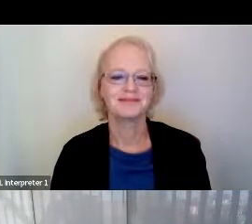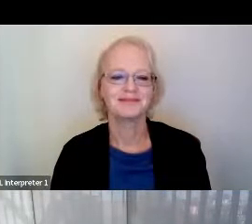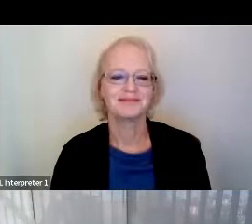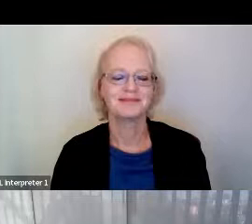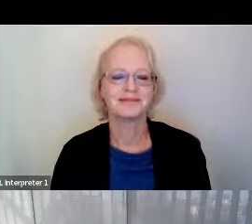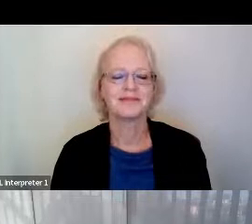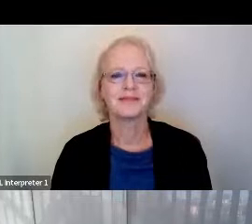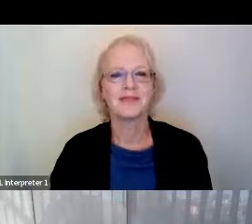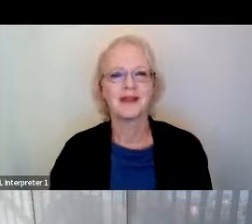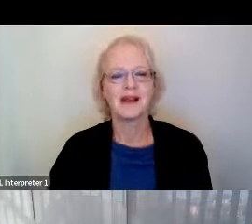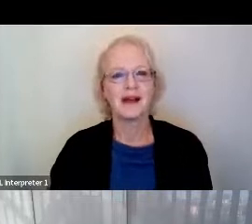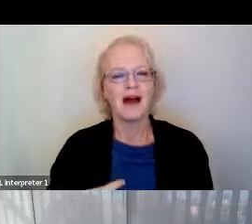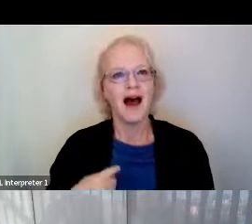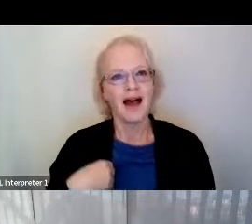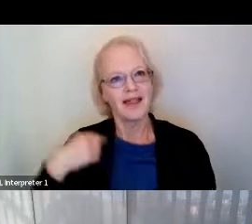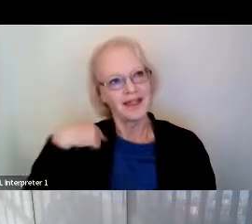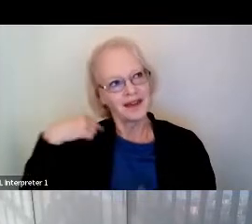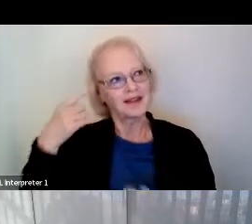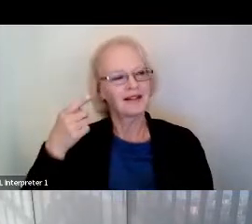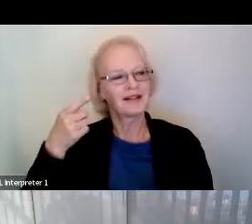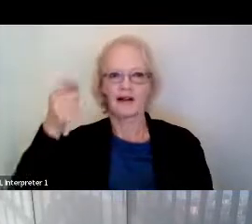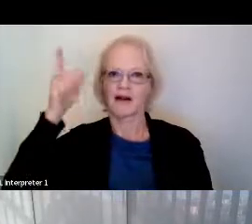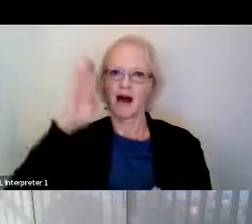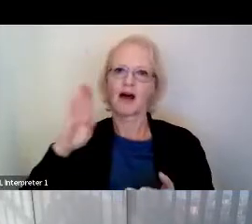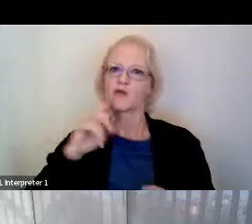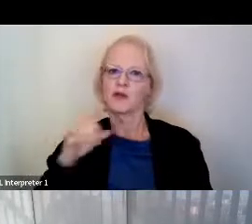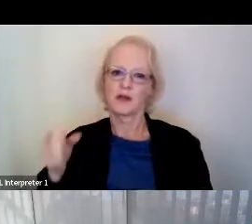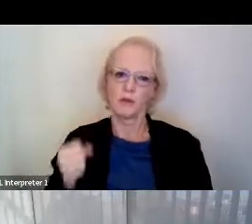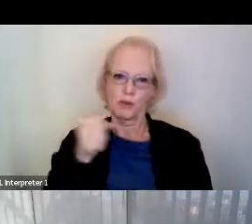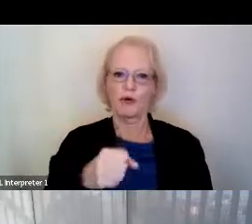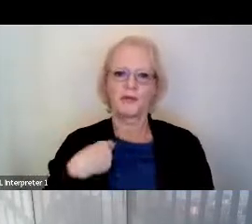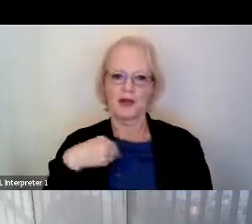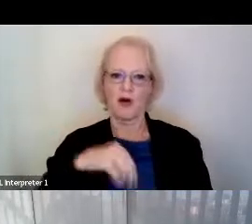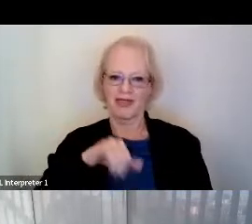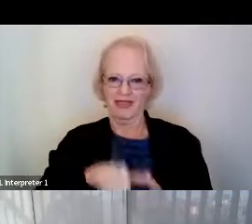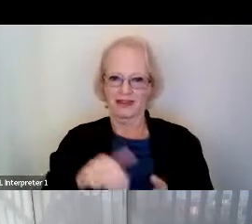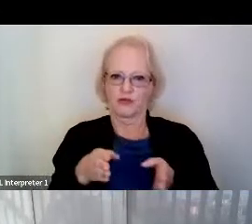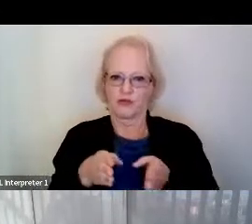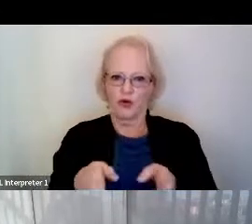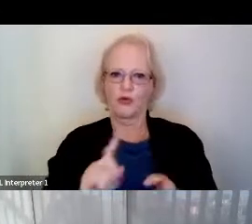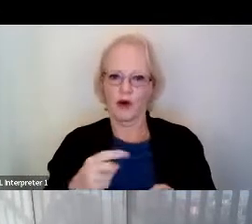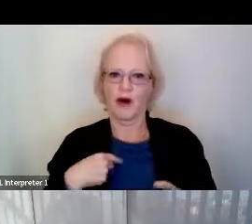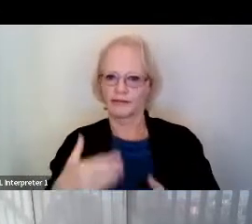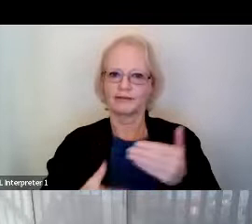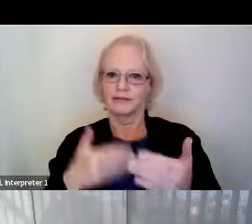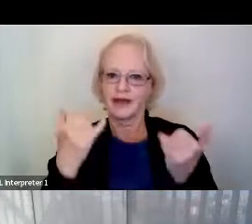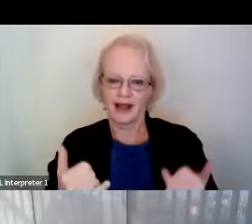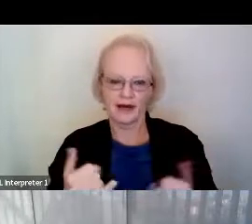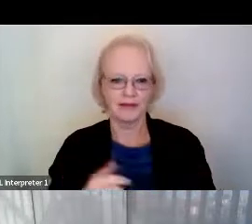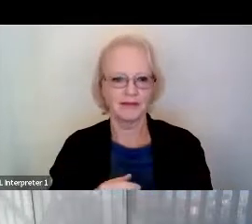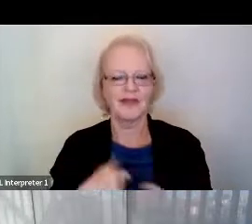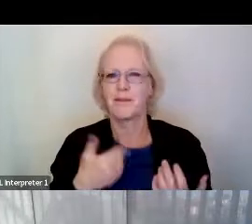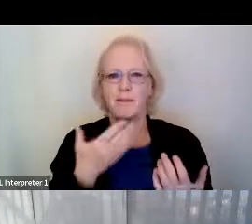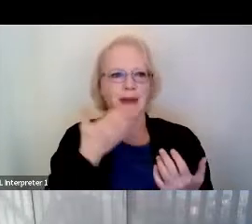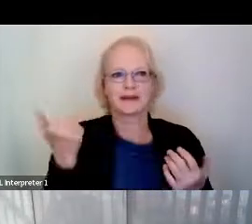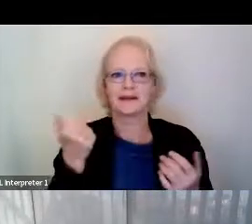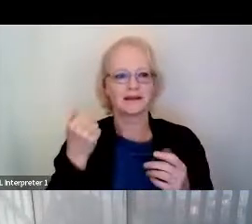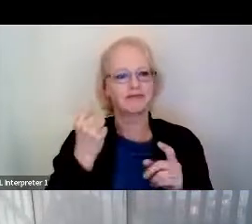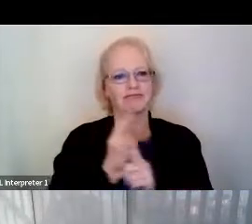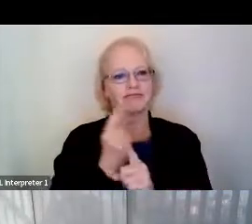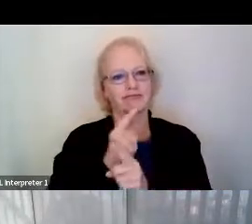I think my God put me on the road I am now. I believe that it is best and most logical explanation of the story.